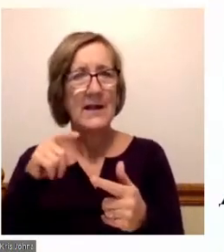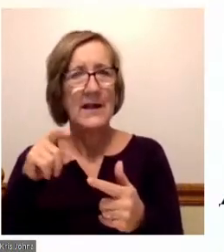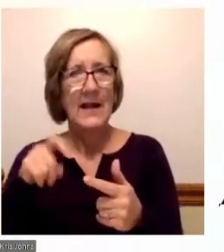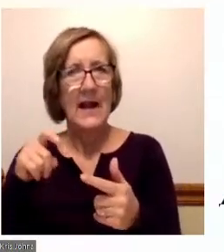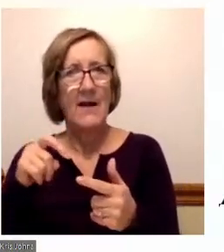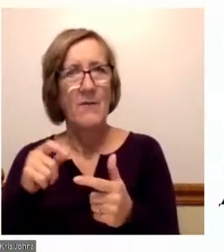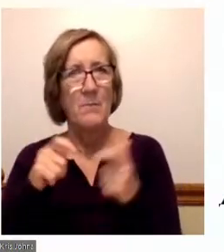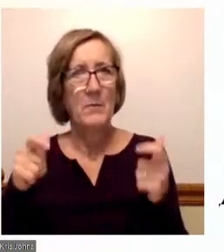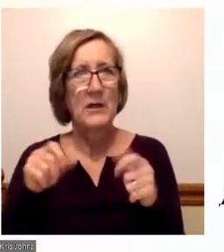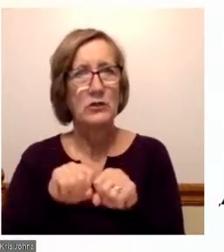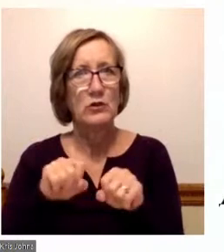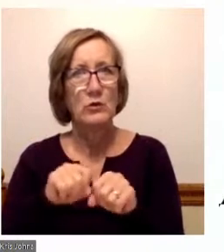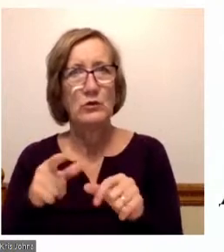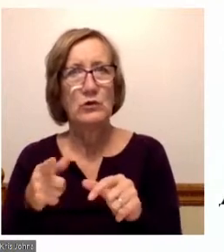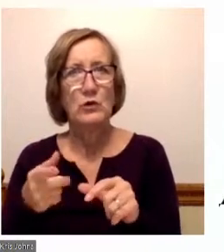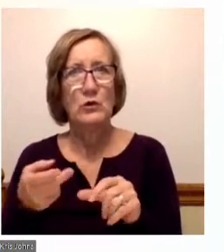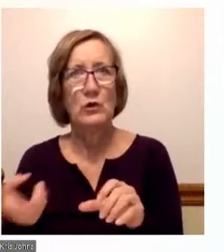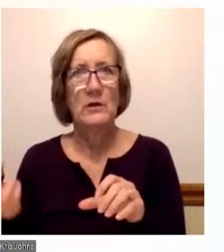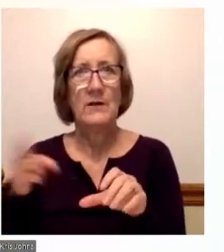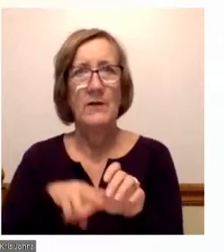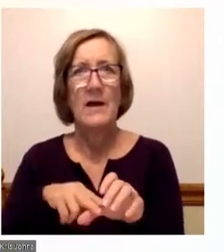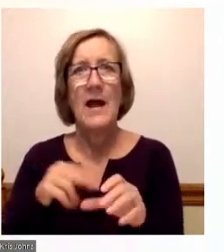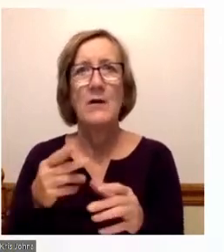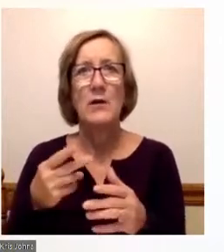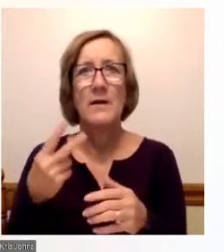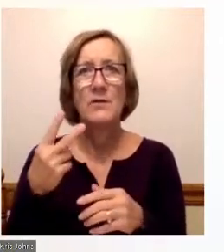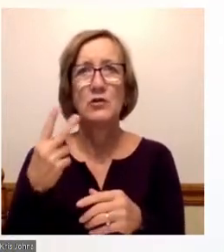votes. I'm asking for one of them. Thank you very much.